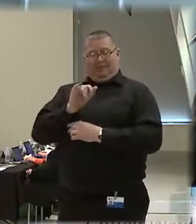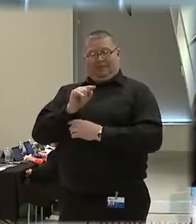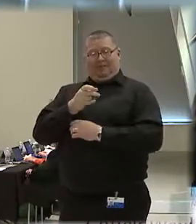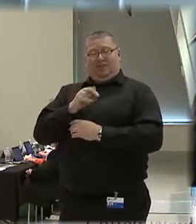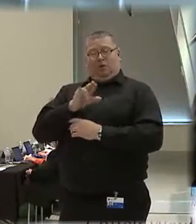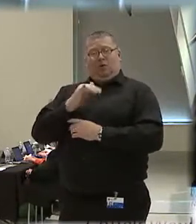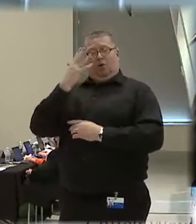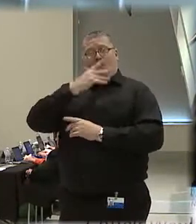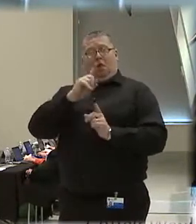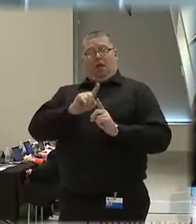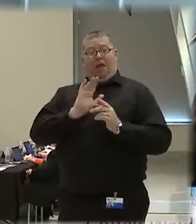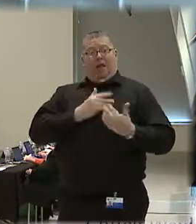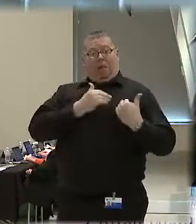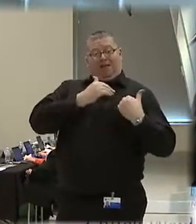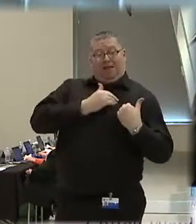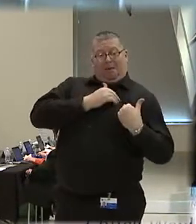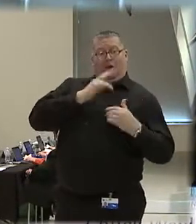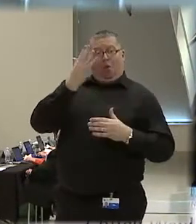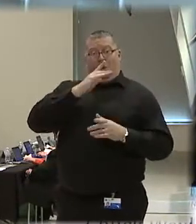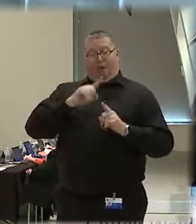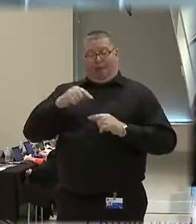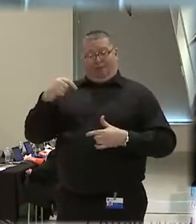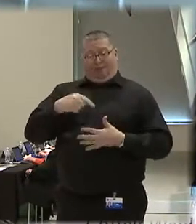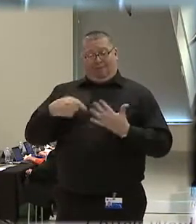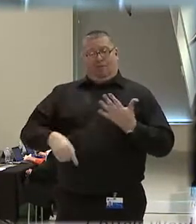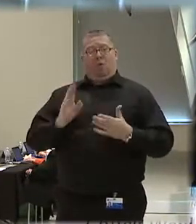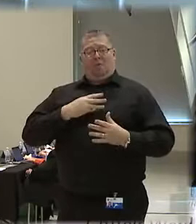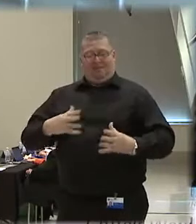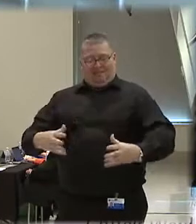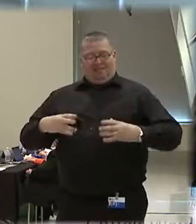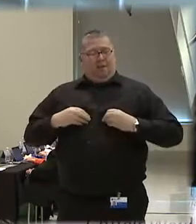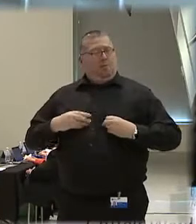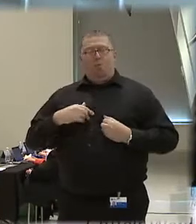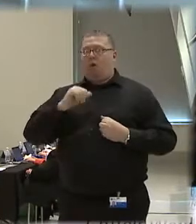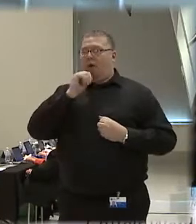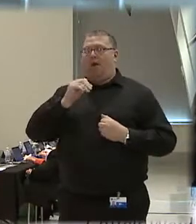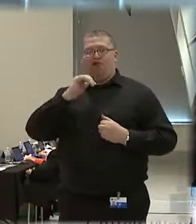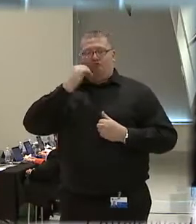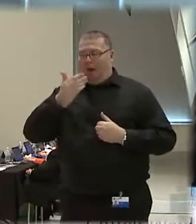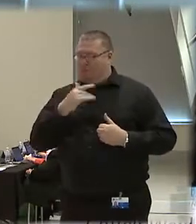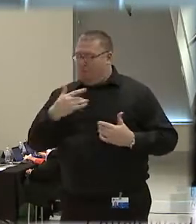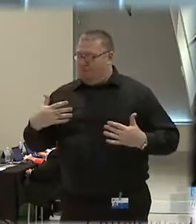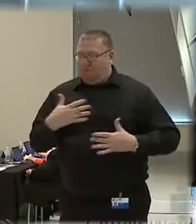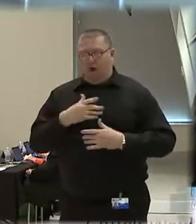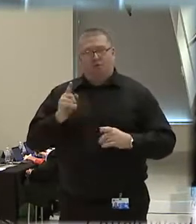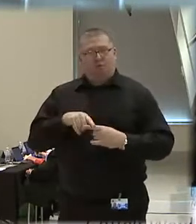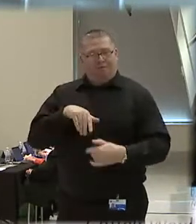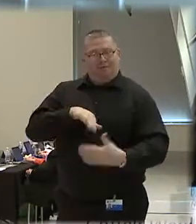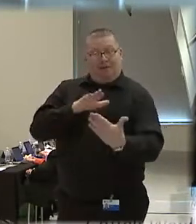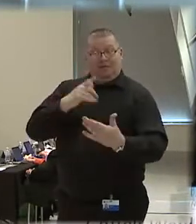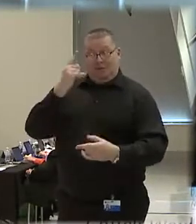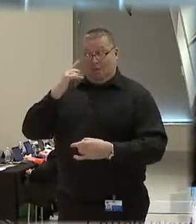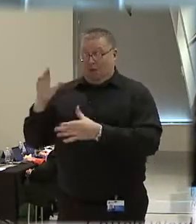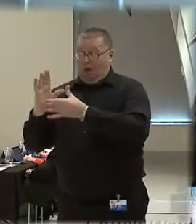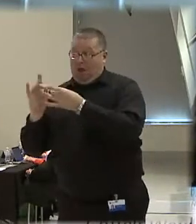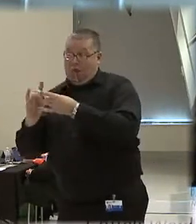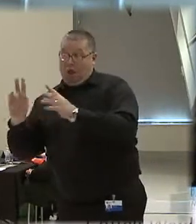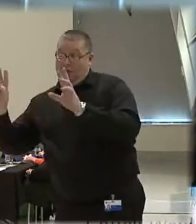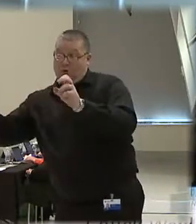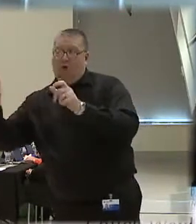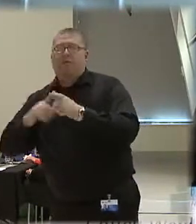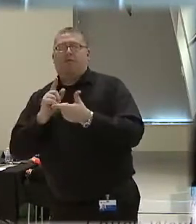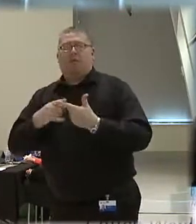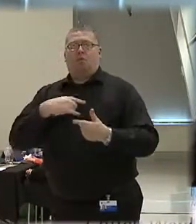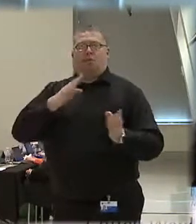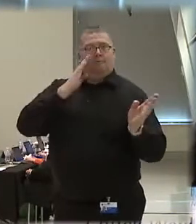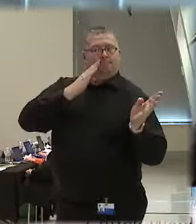accountability is all about. And we are embracing it. We are not shying away from it. And when somebody raises an issue, we should run